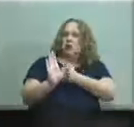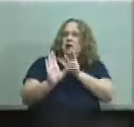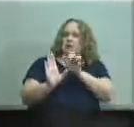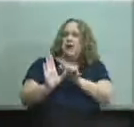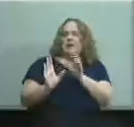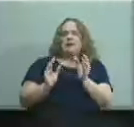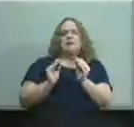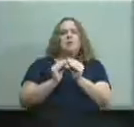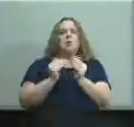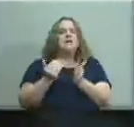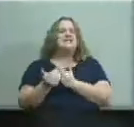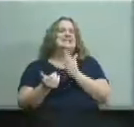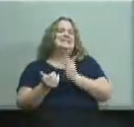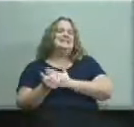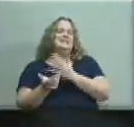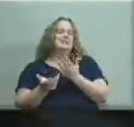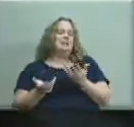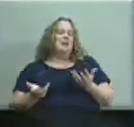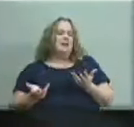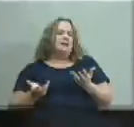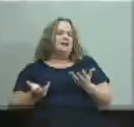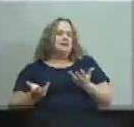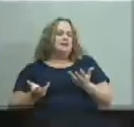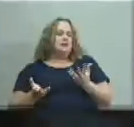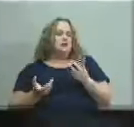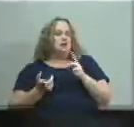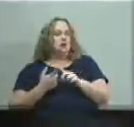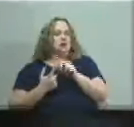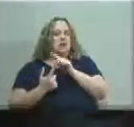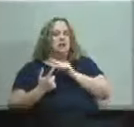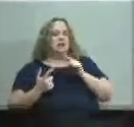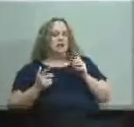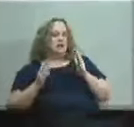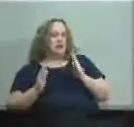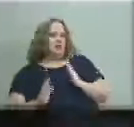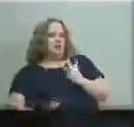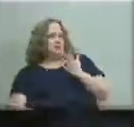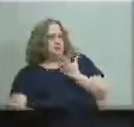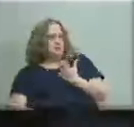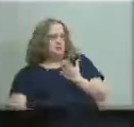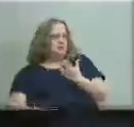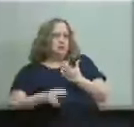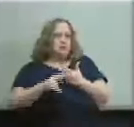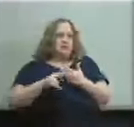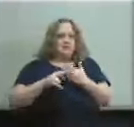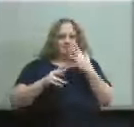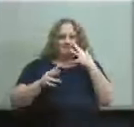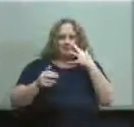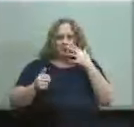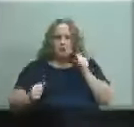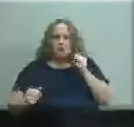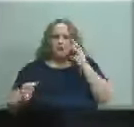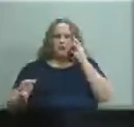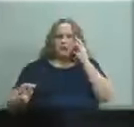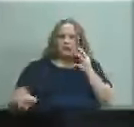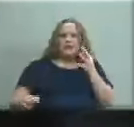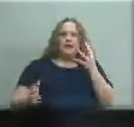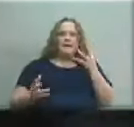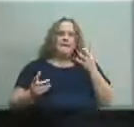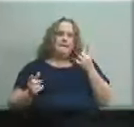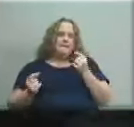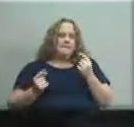a much easier kind of um sell to a legislator that that's you know weighing the different voices that they're hearing